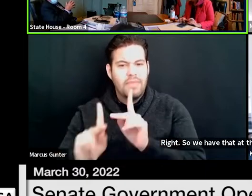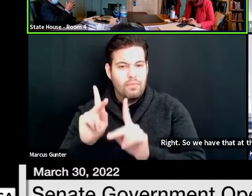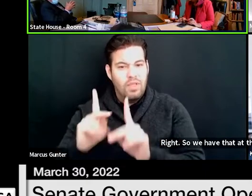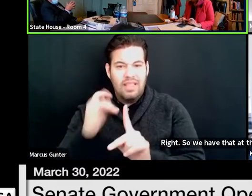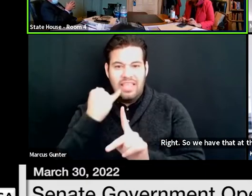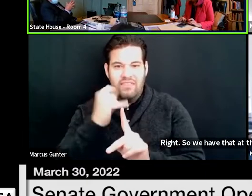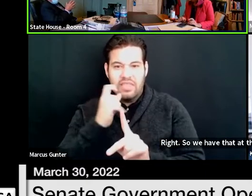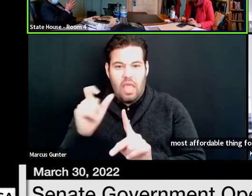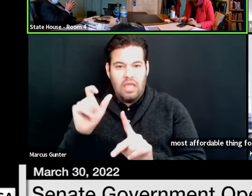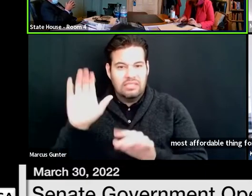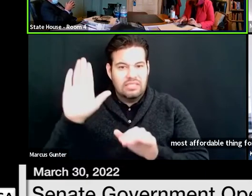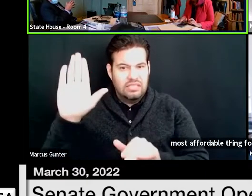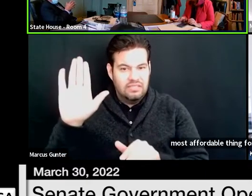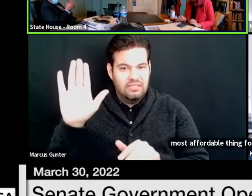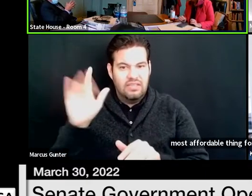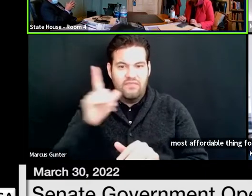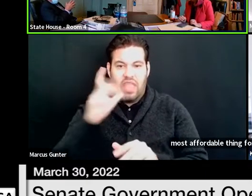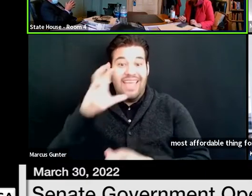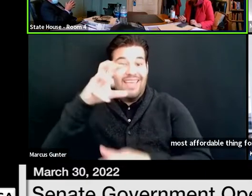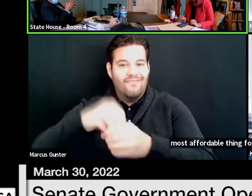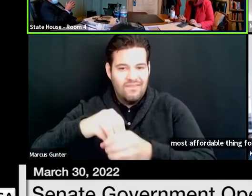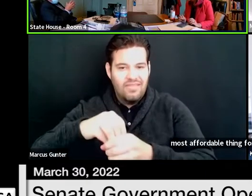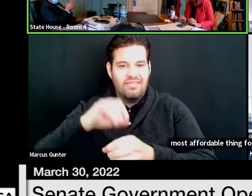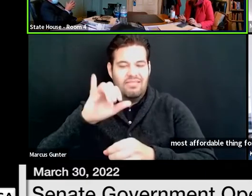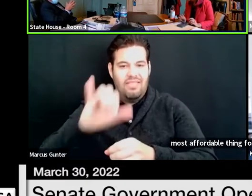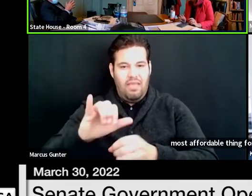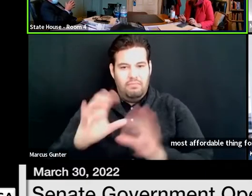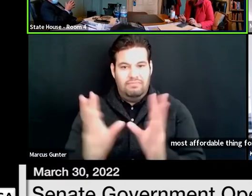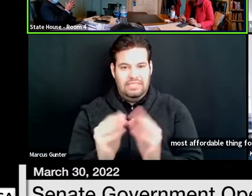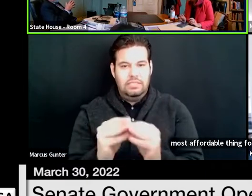testifying. I mean, if they aren't actively participating